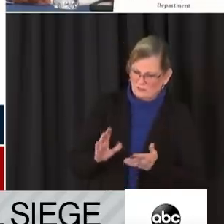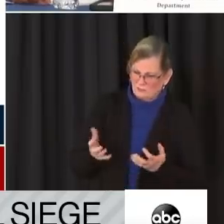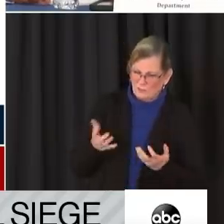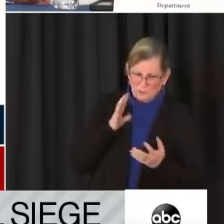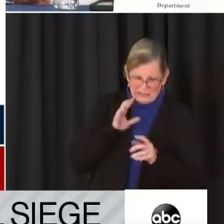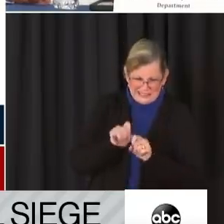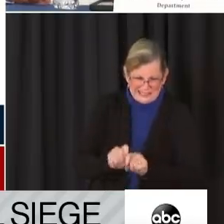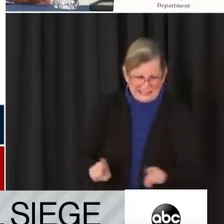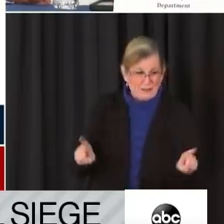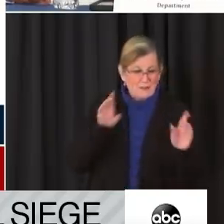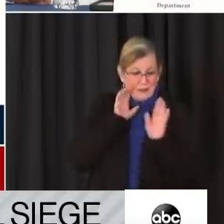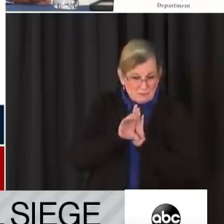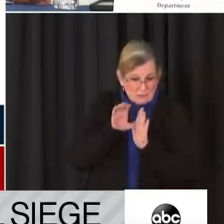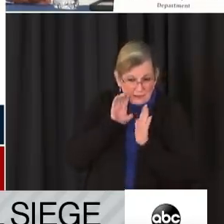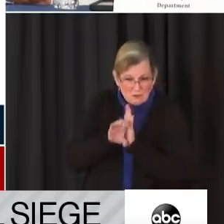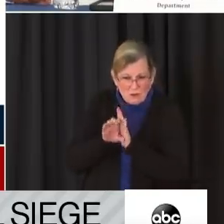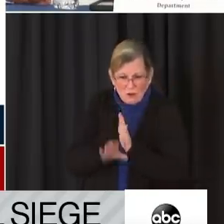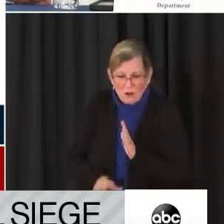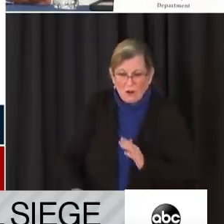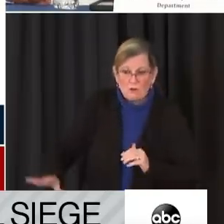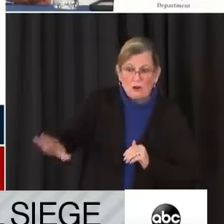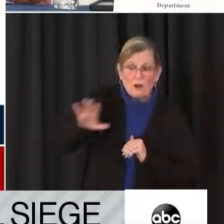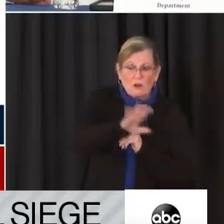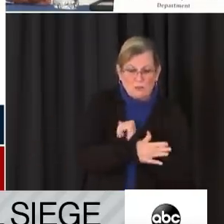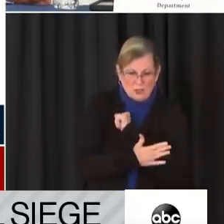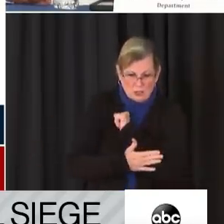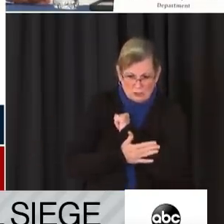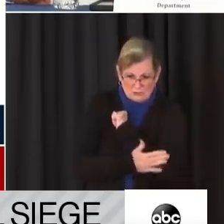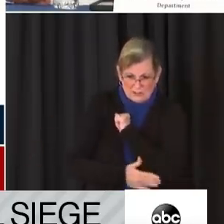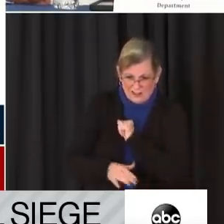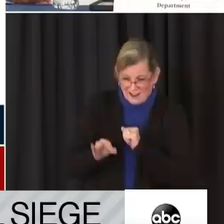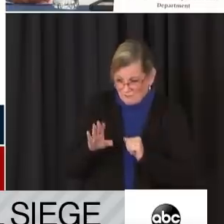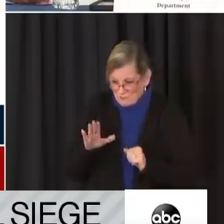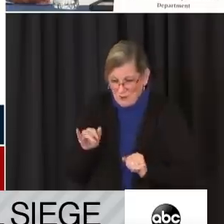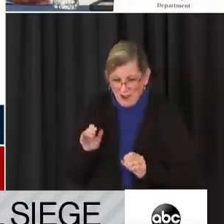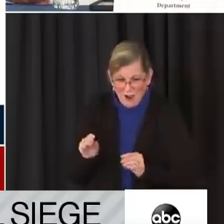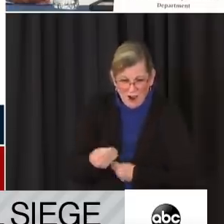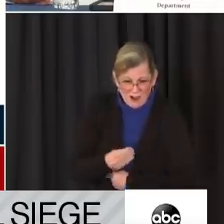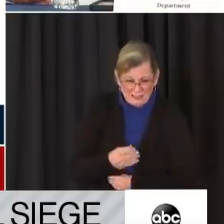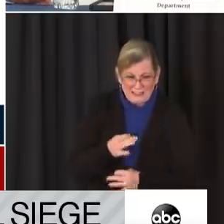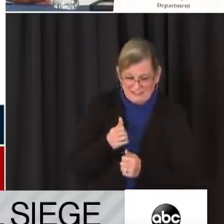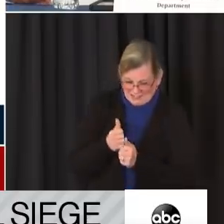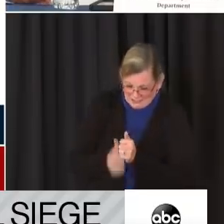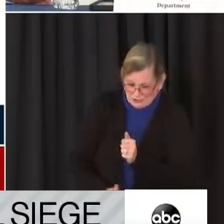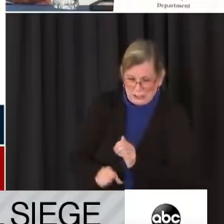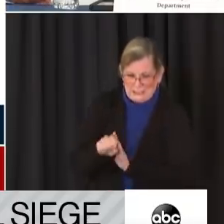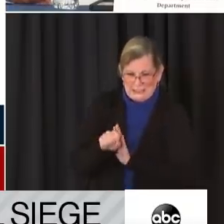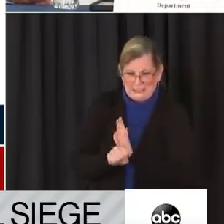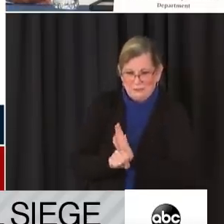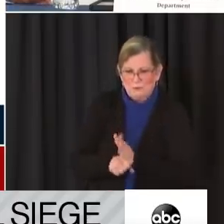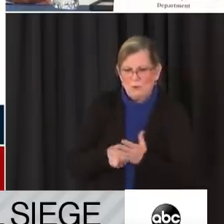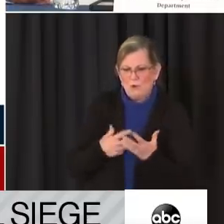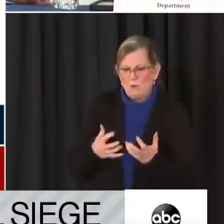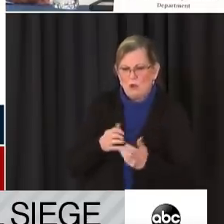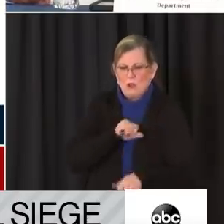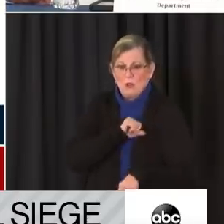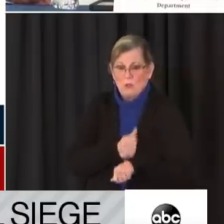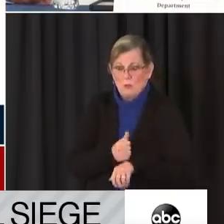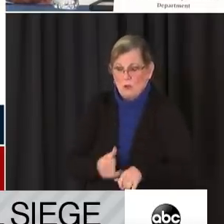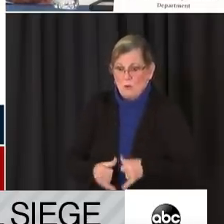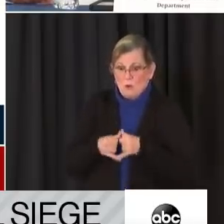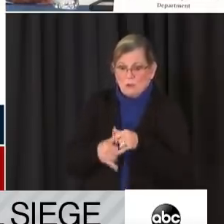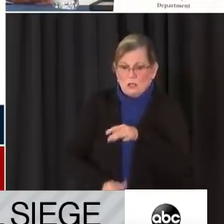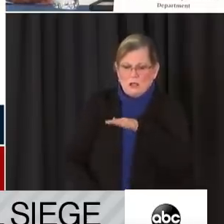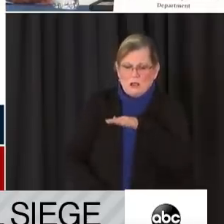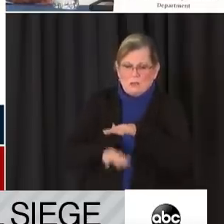sending these images out across the country to the FBI offices in every state. We have authorized a reward of up